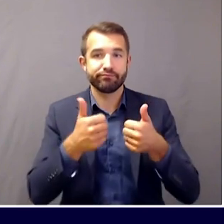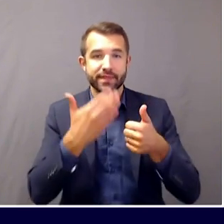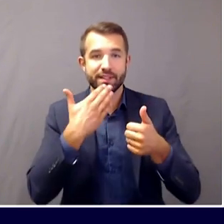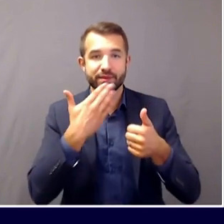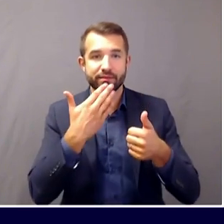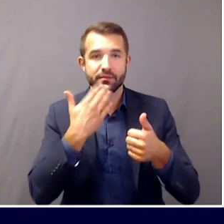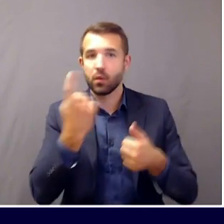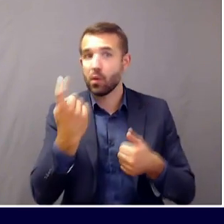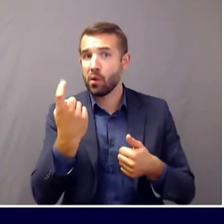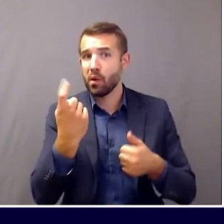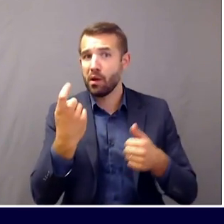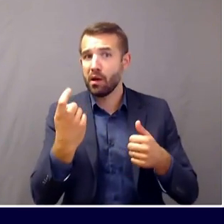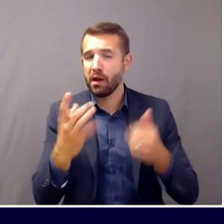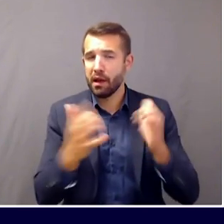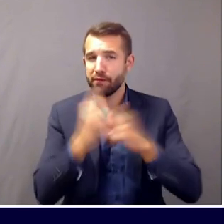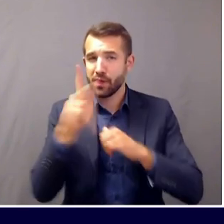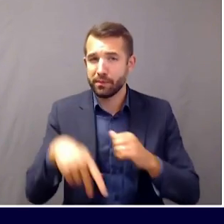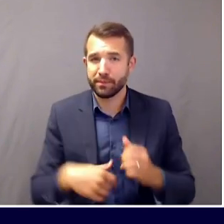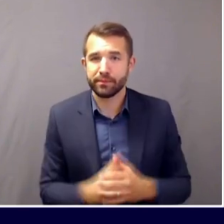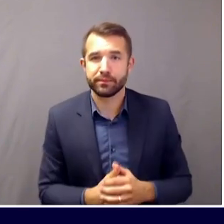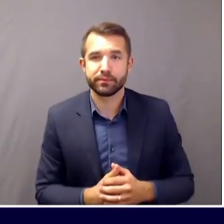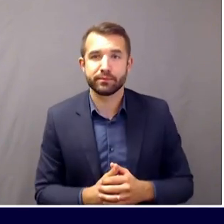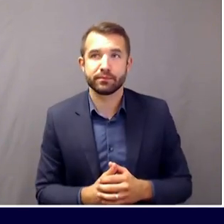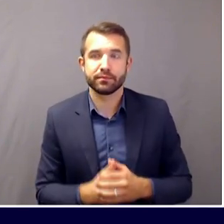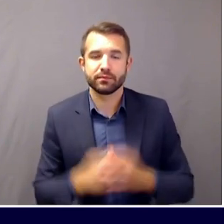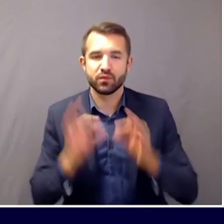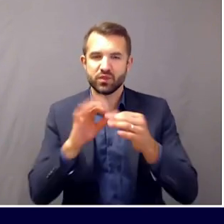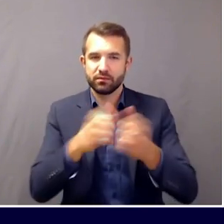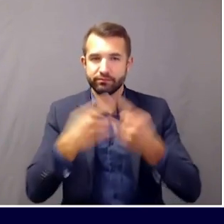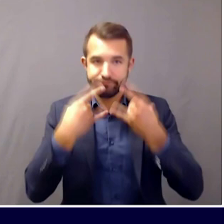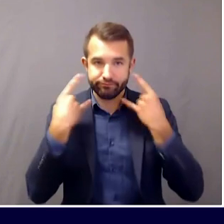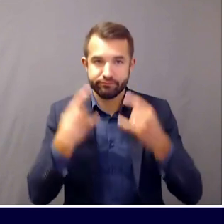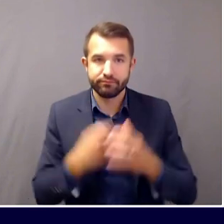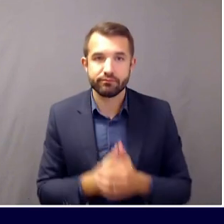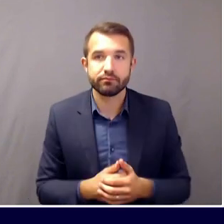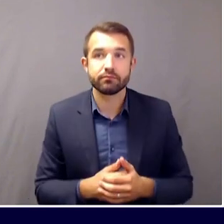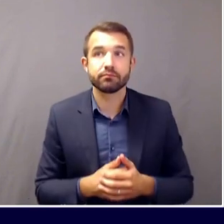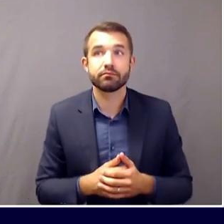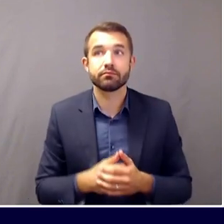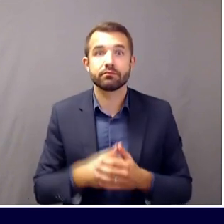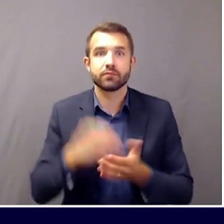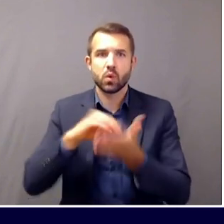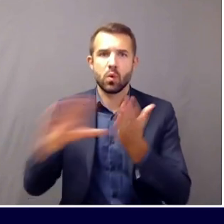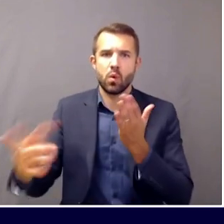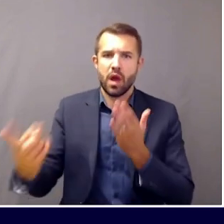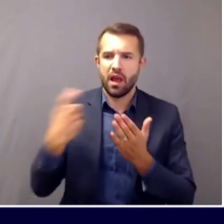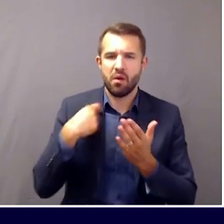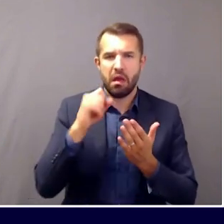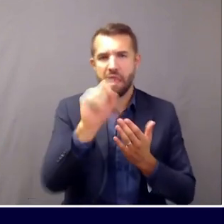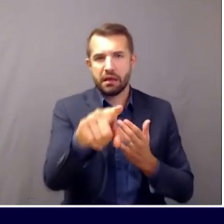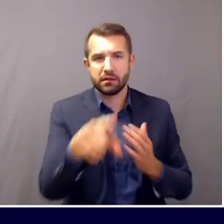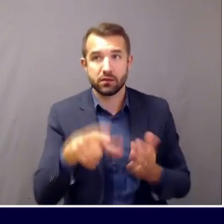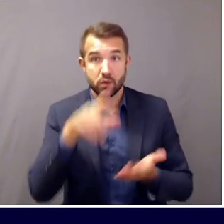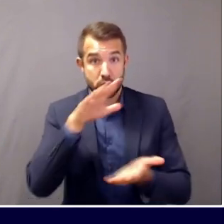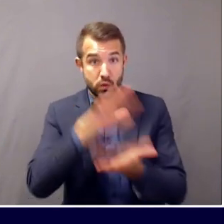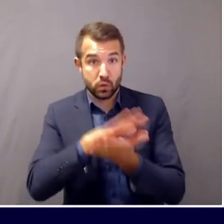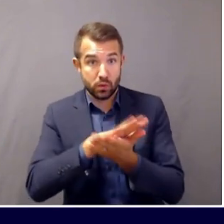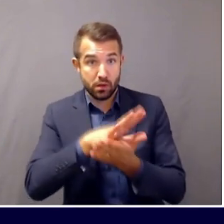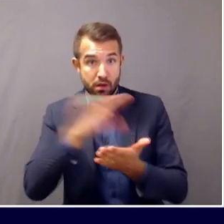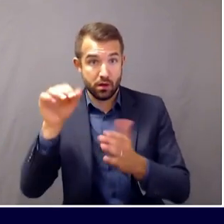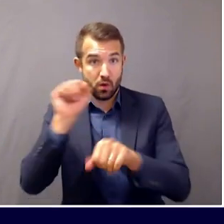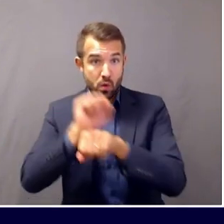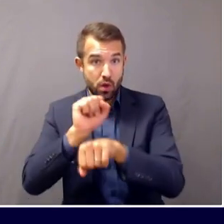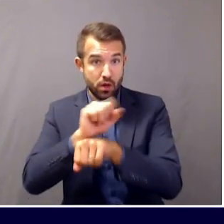-up related from a reader wanted us to ask for schools, but also workplaces, is there guidance about